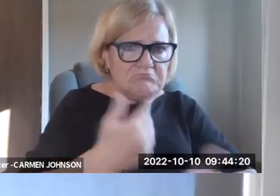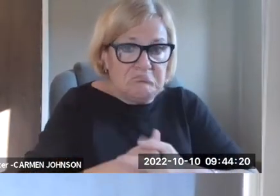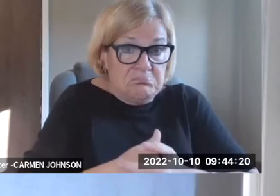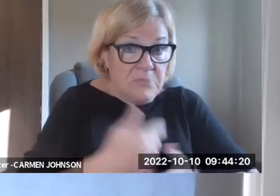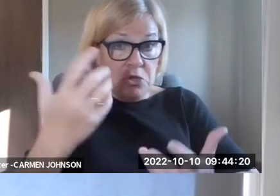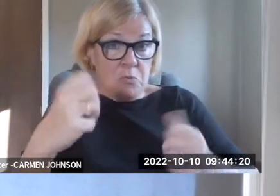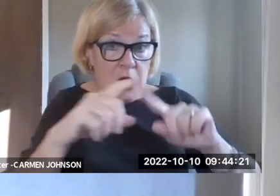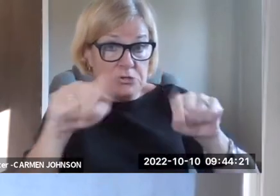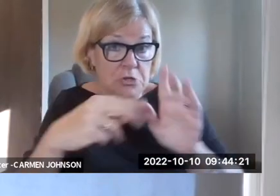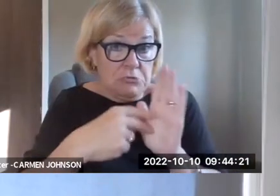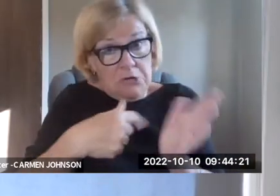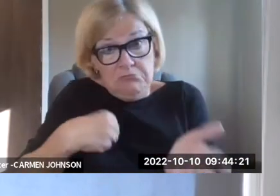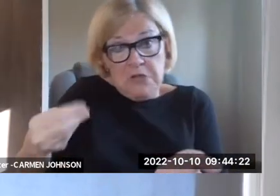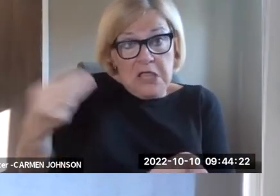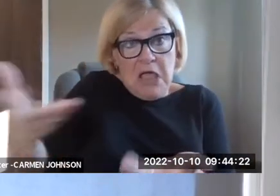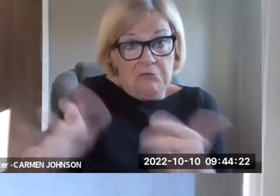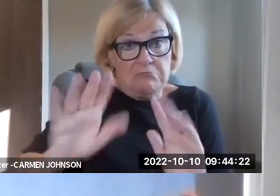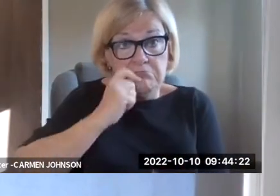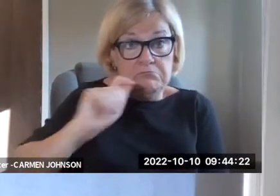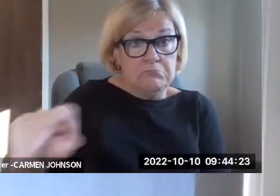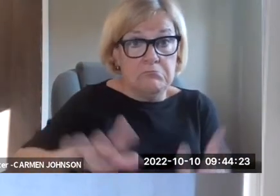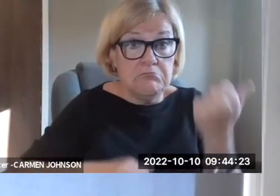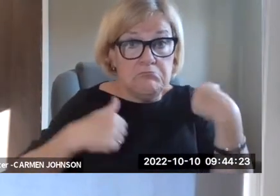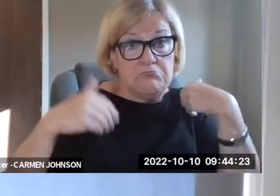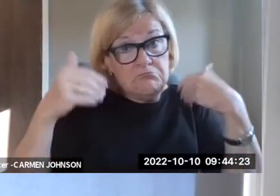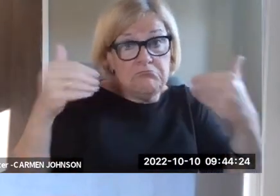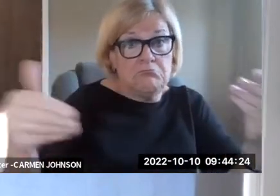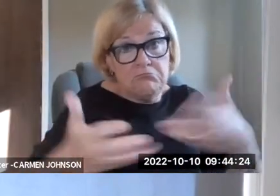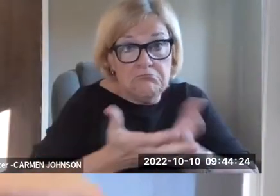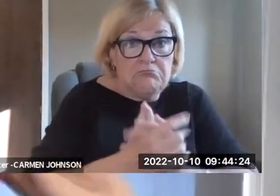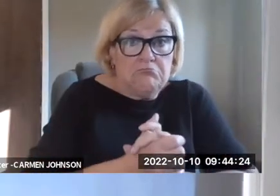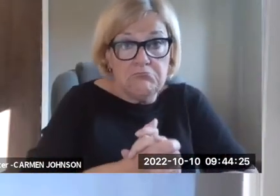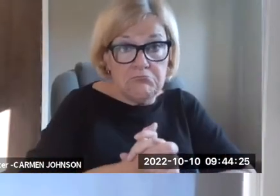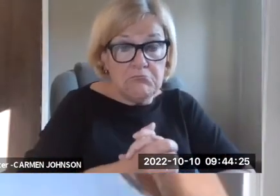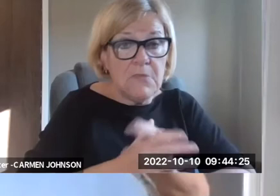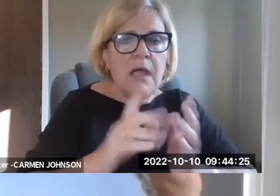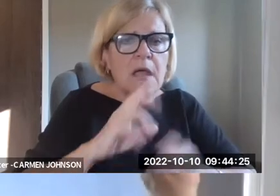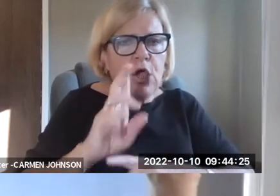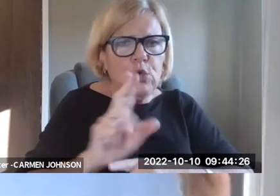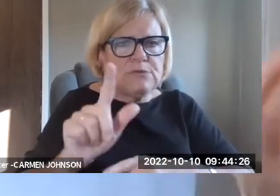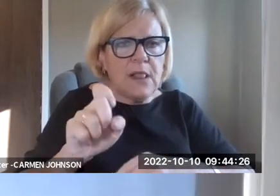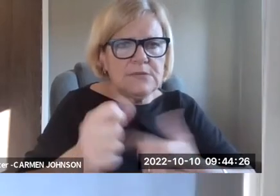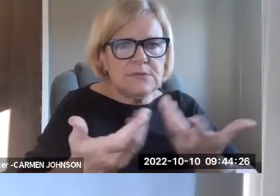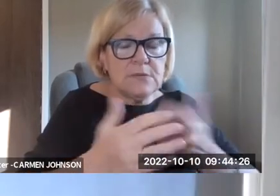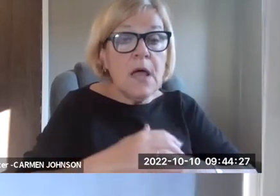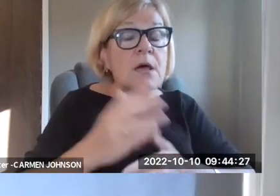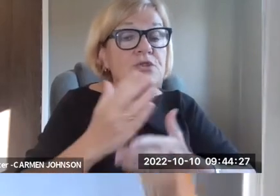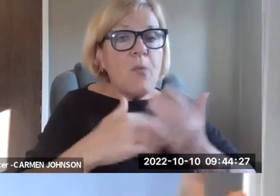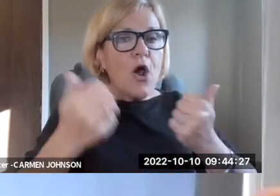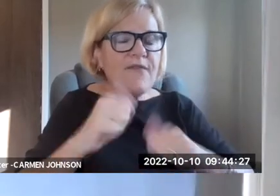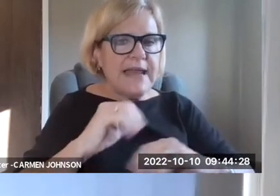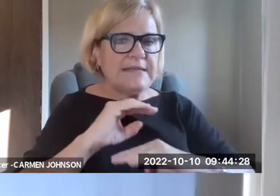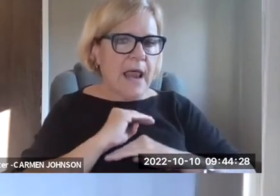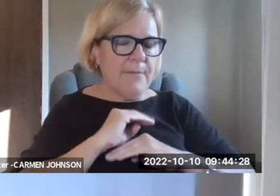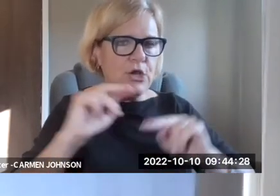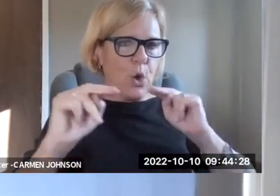in the library and then refused to provide him training. He kept requesting training and they said, you, you wanted screen reading program. We gave you a screen reading program,